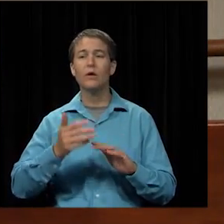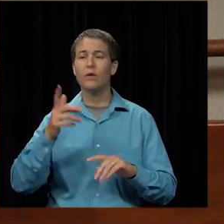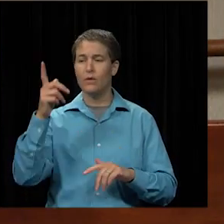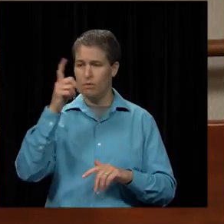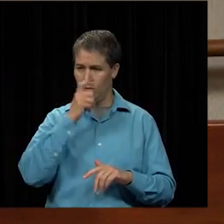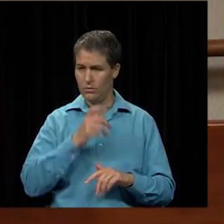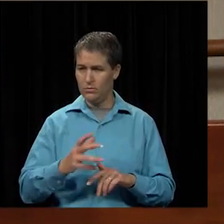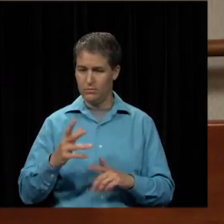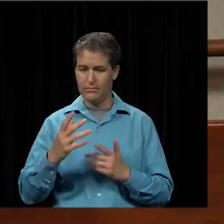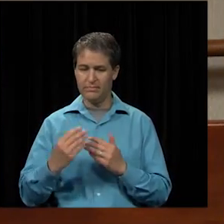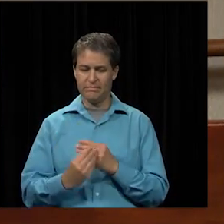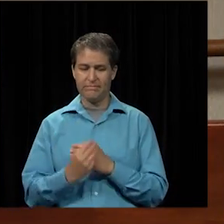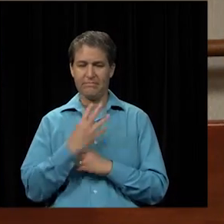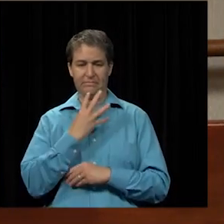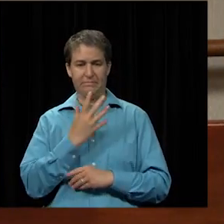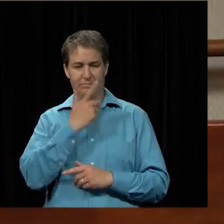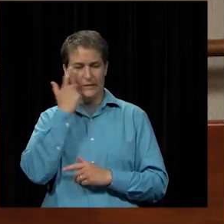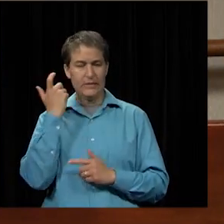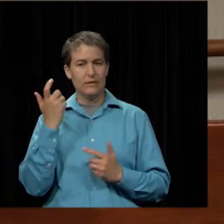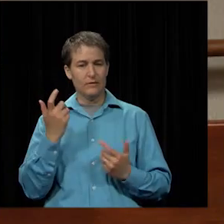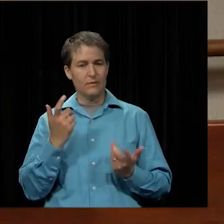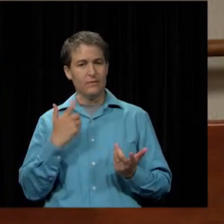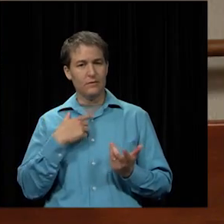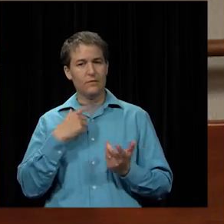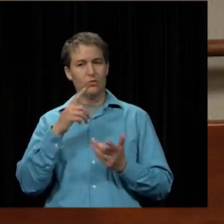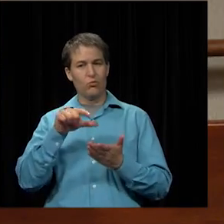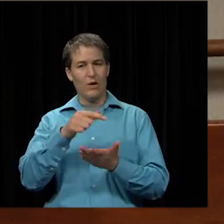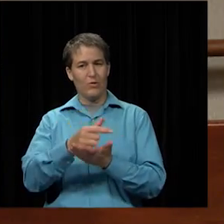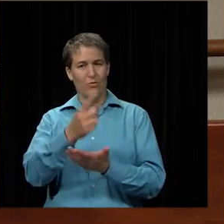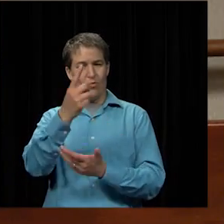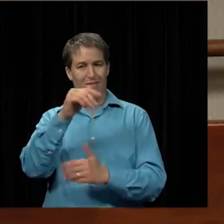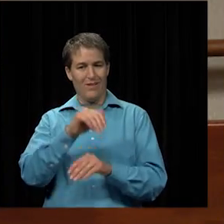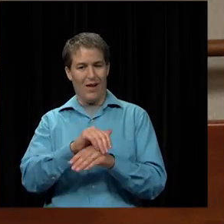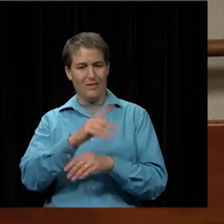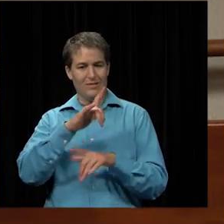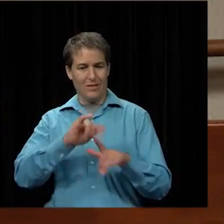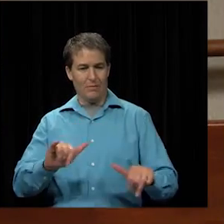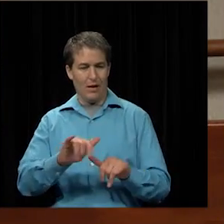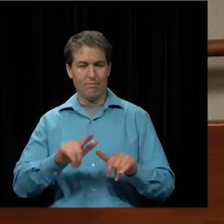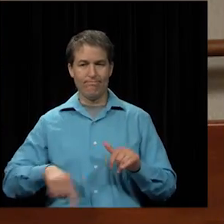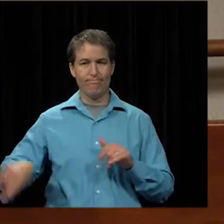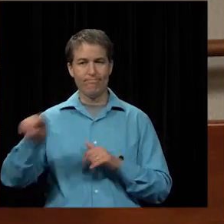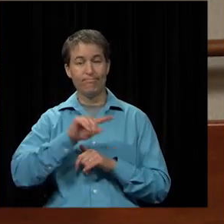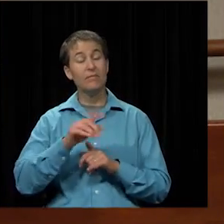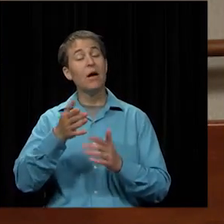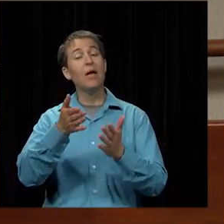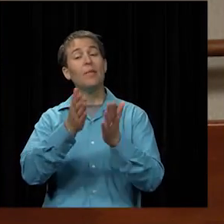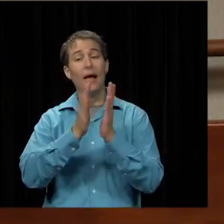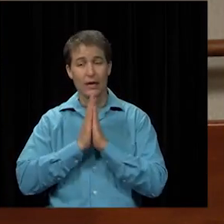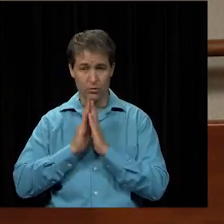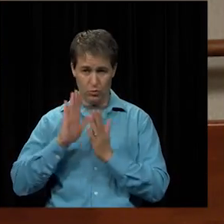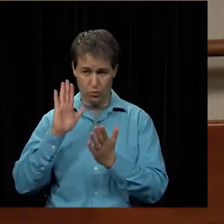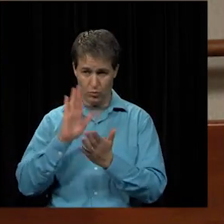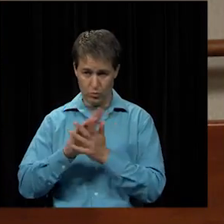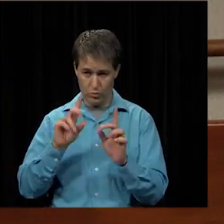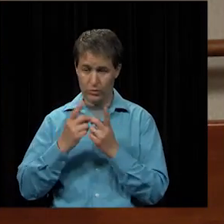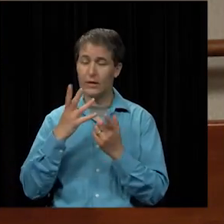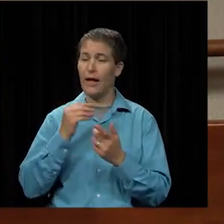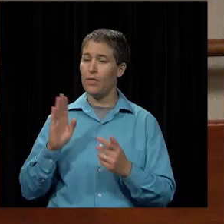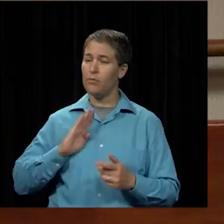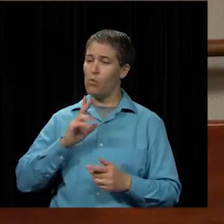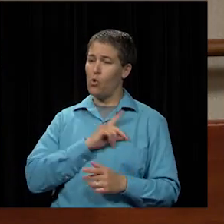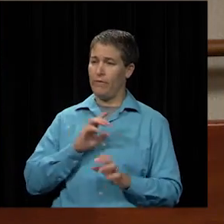affected by us having graduation on one evening. So I do ask that the district and the board